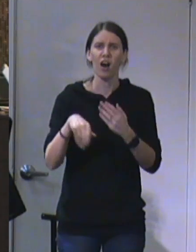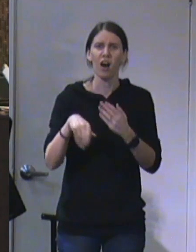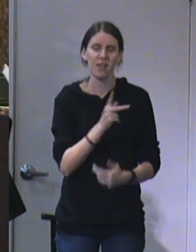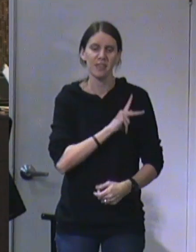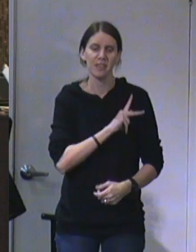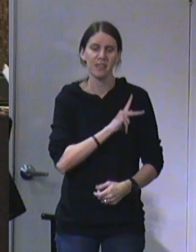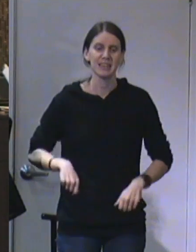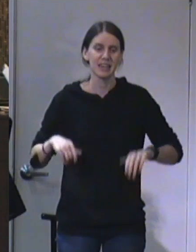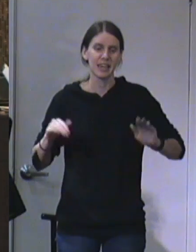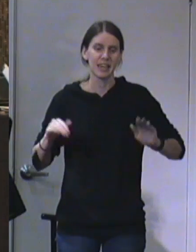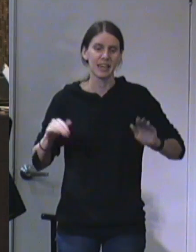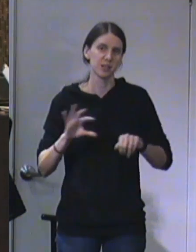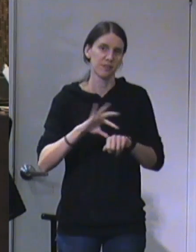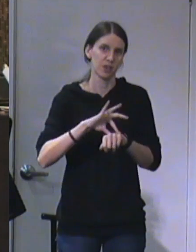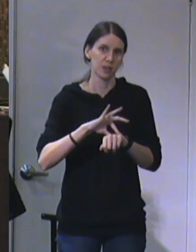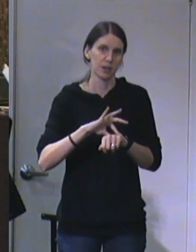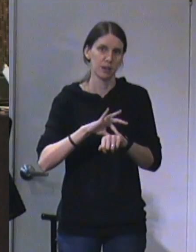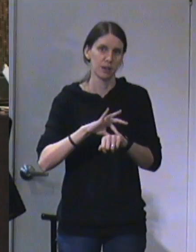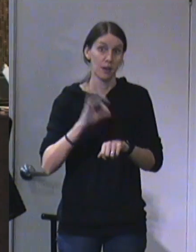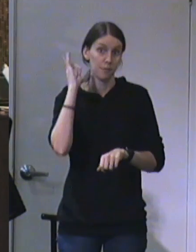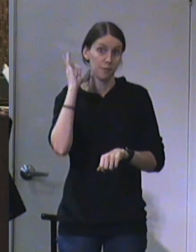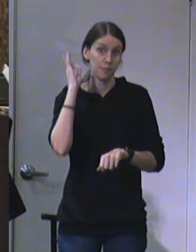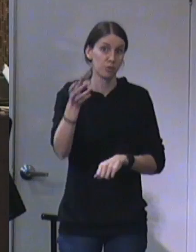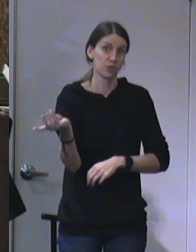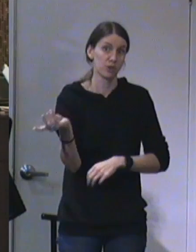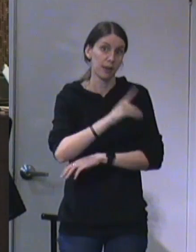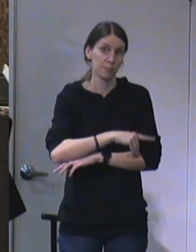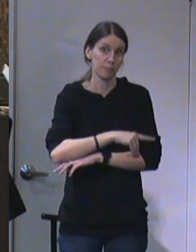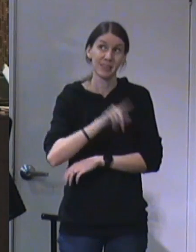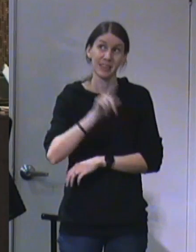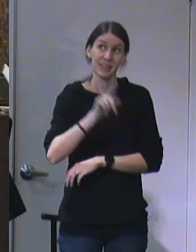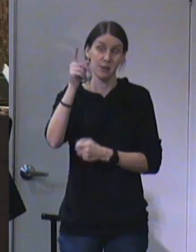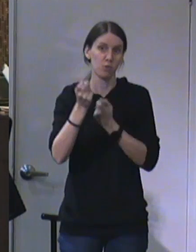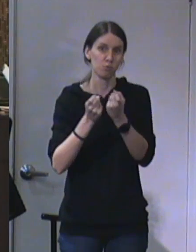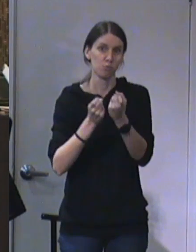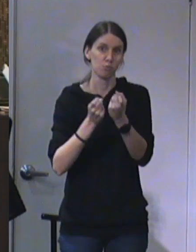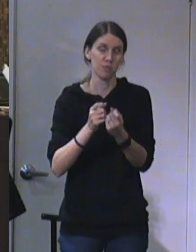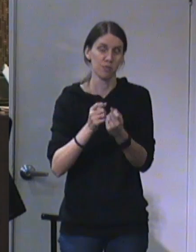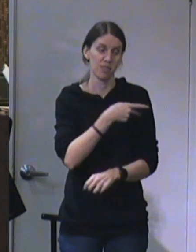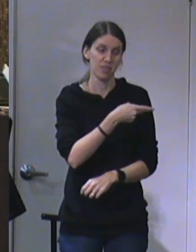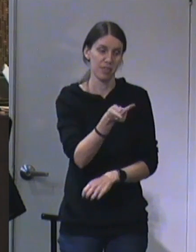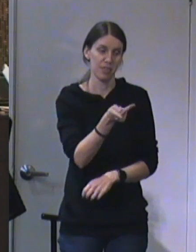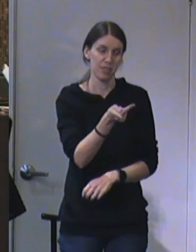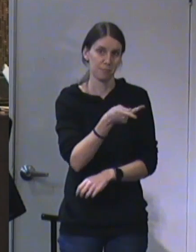of the earth. And one day, He will rule them.